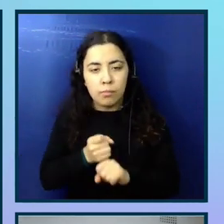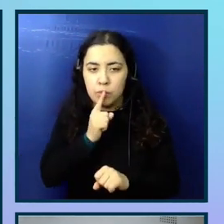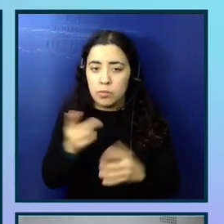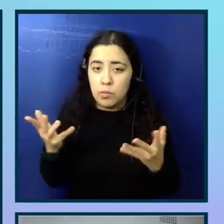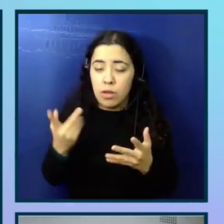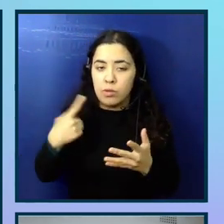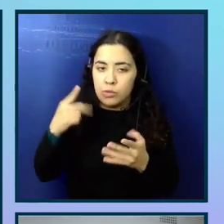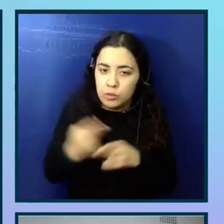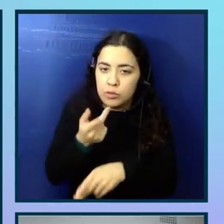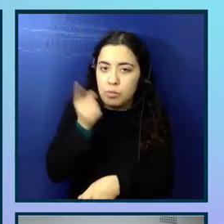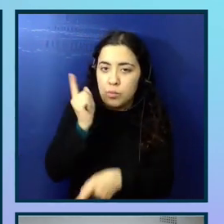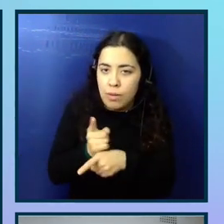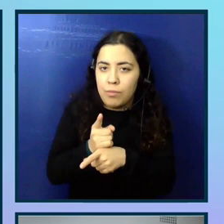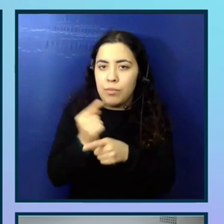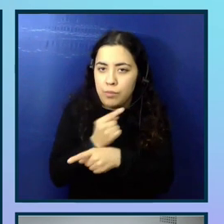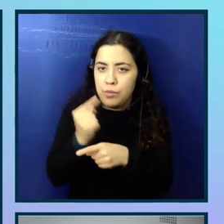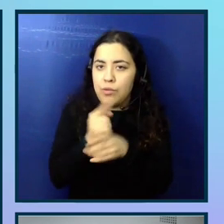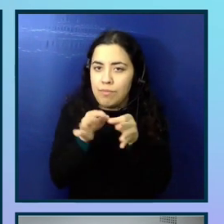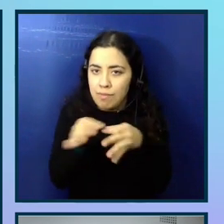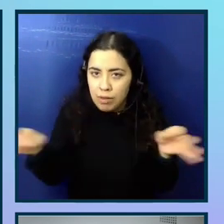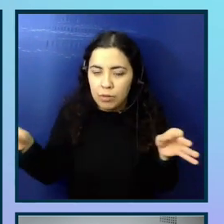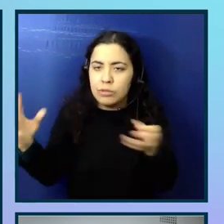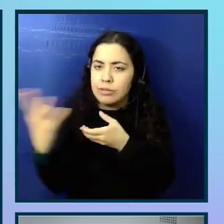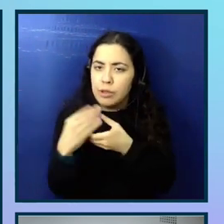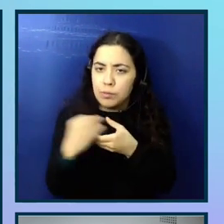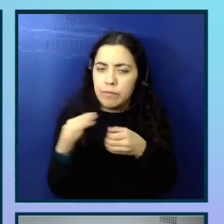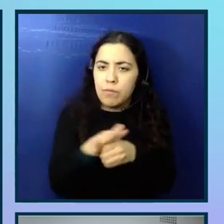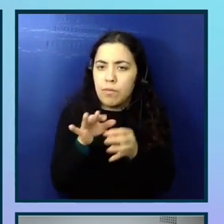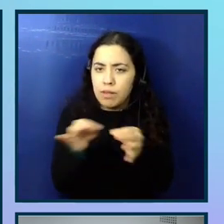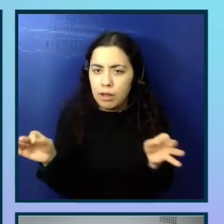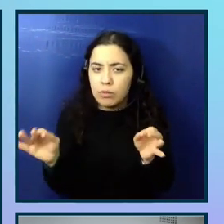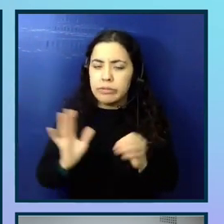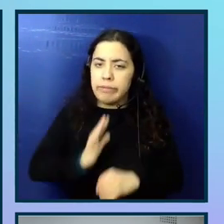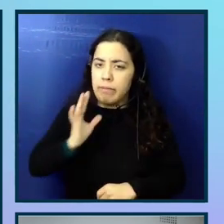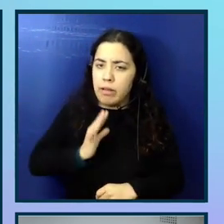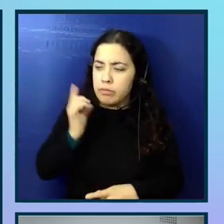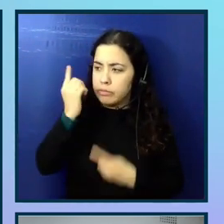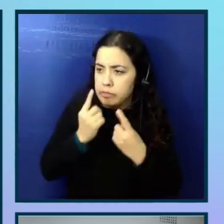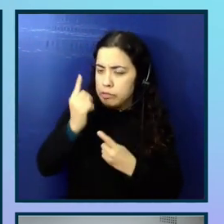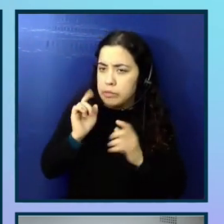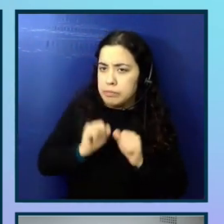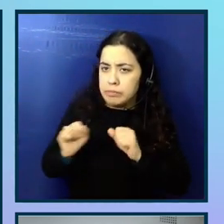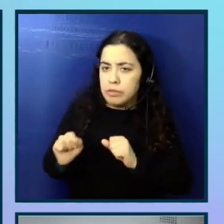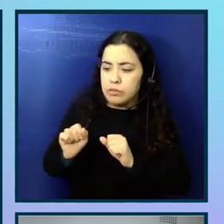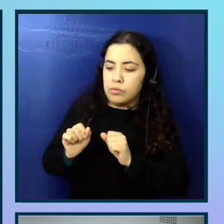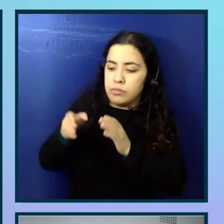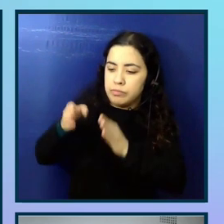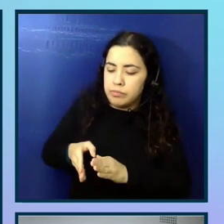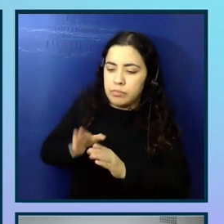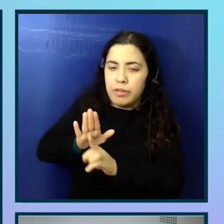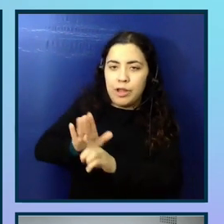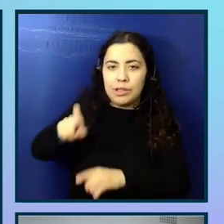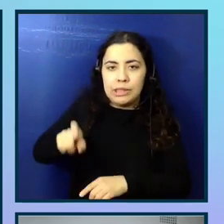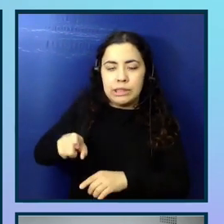we use the correct language, inclusive language, etiquette, and consider potential individual user